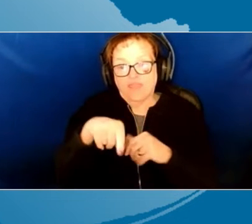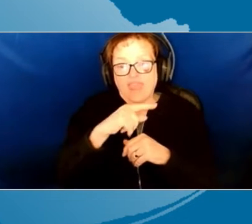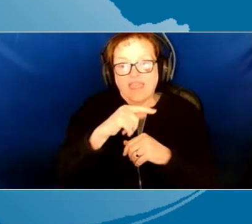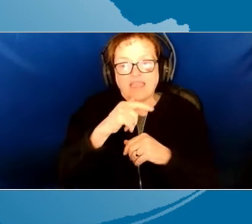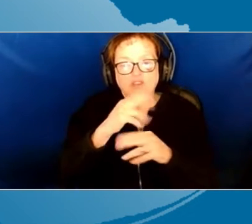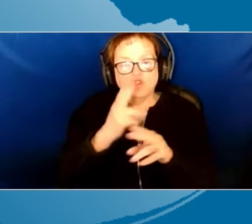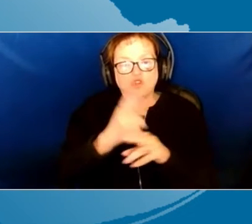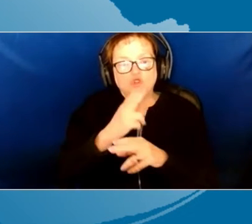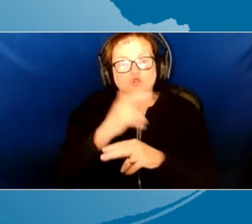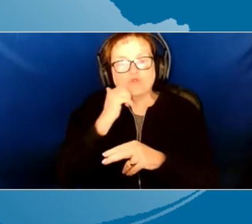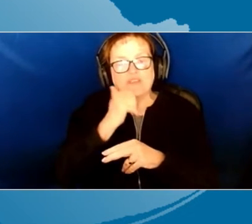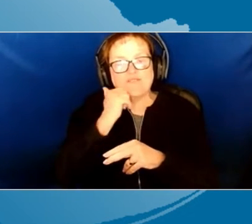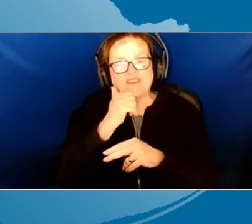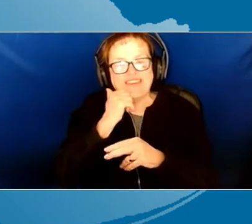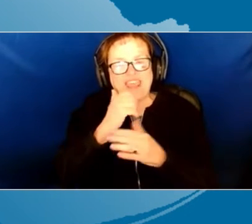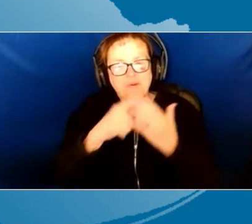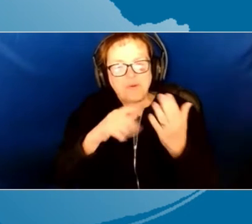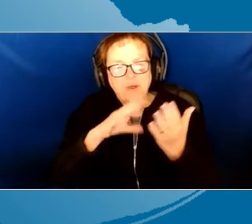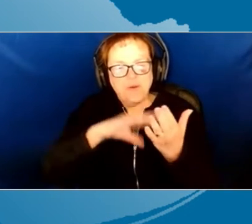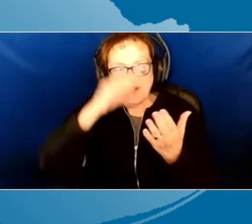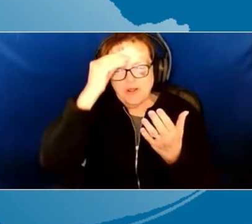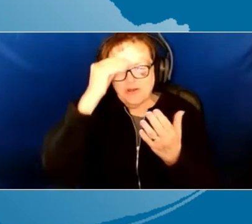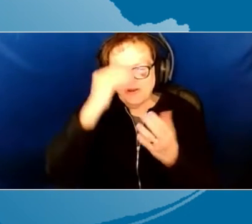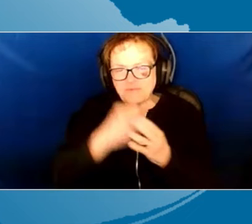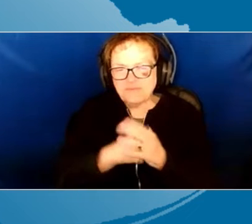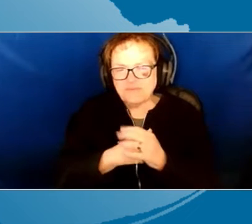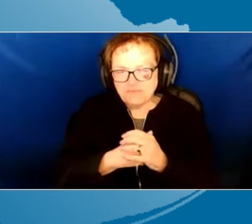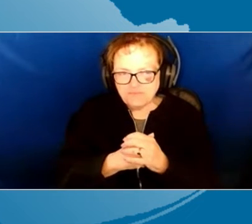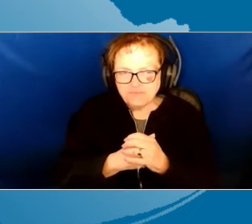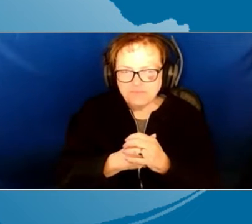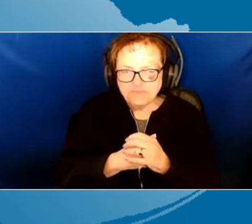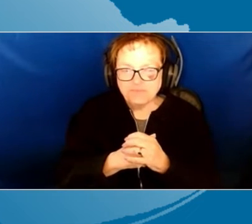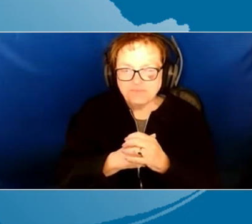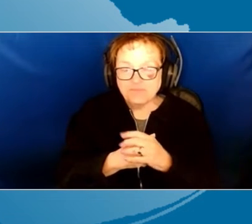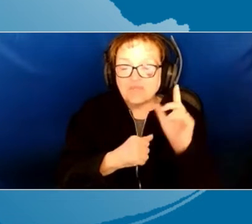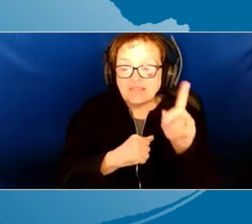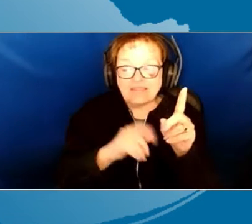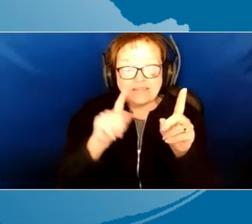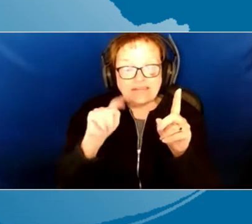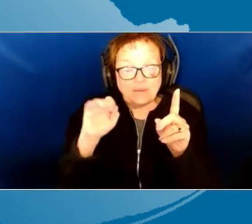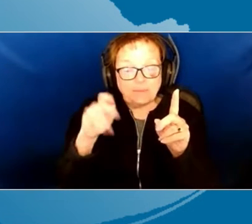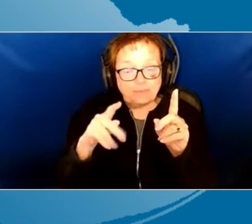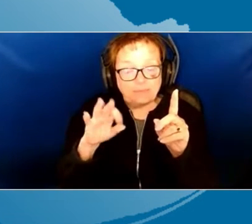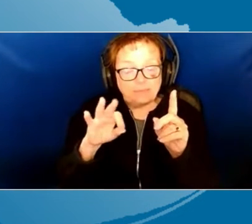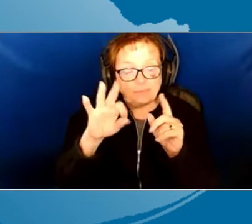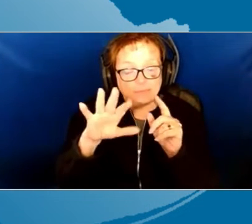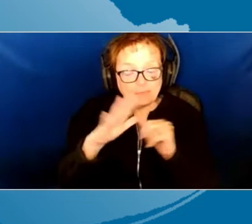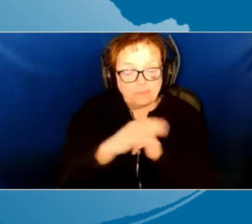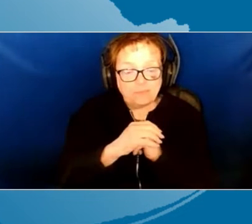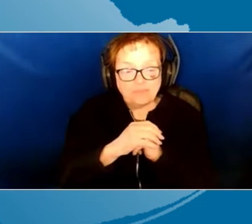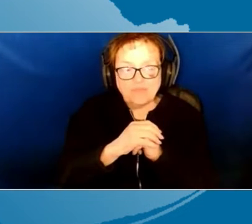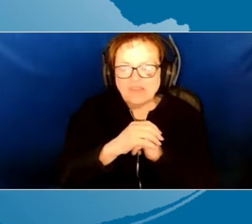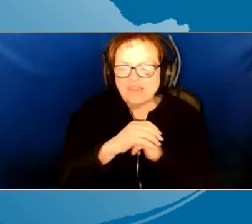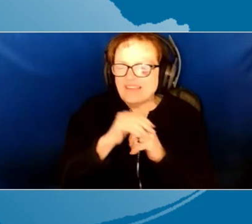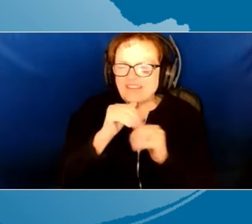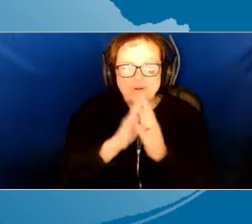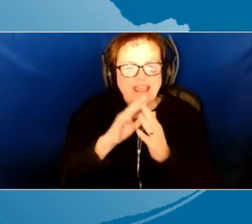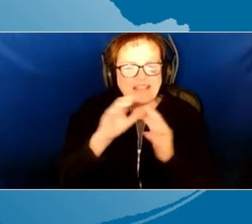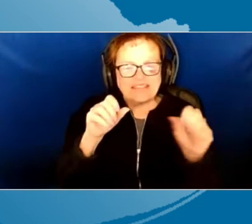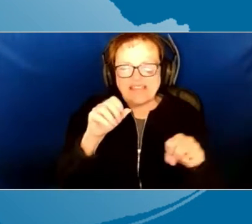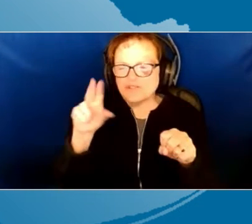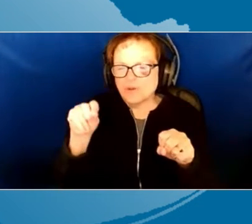what it is that we're doing and learning. Now, here's a tip. Try not to ask yes, no questions.